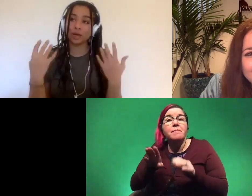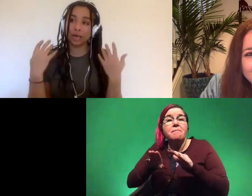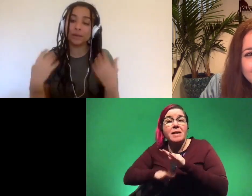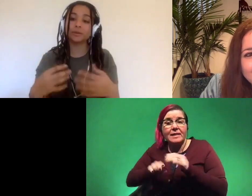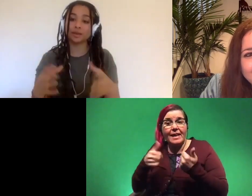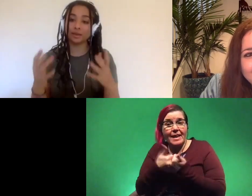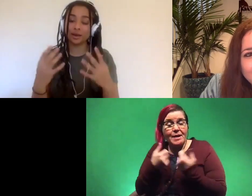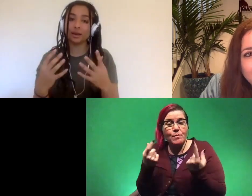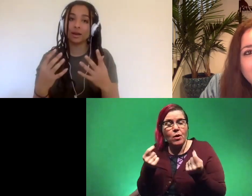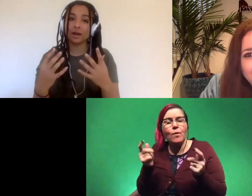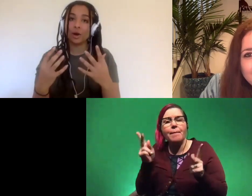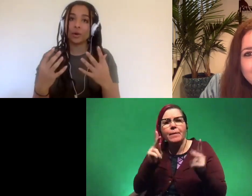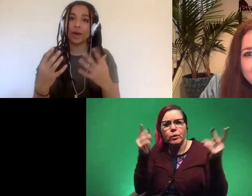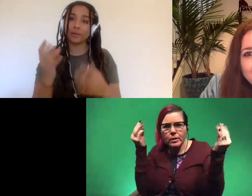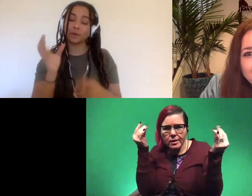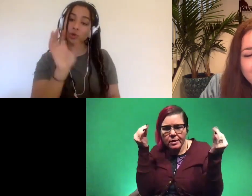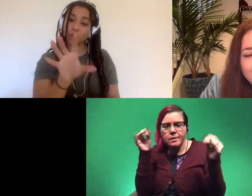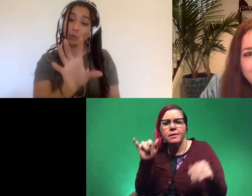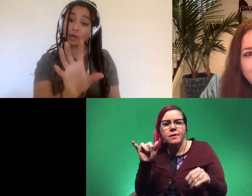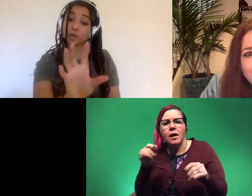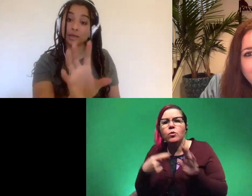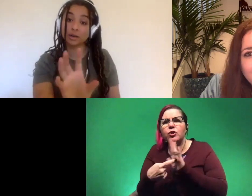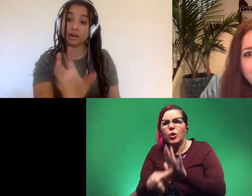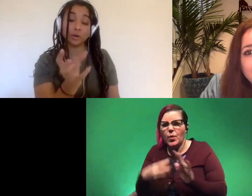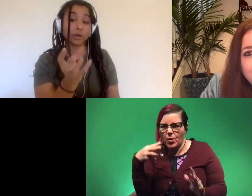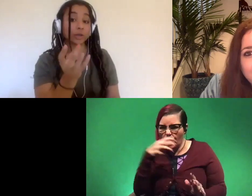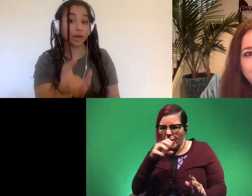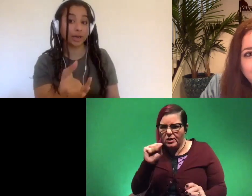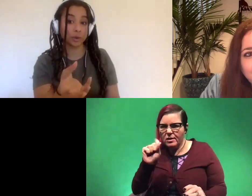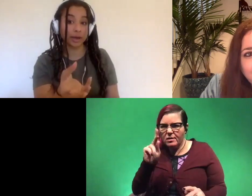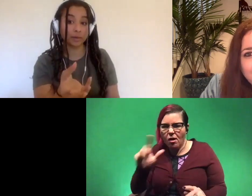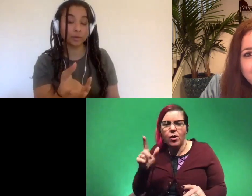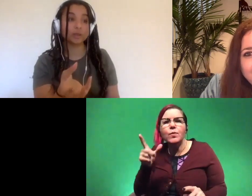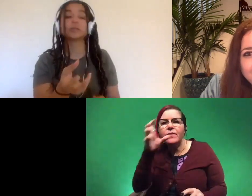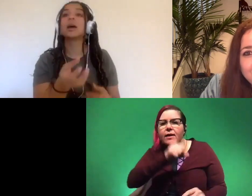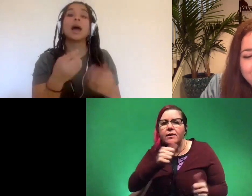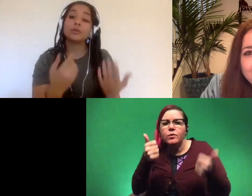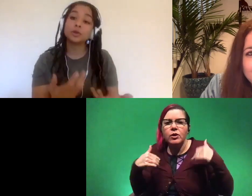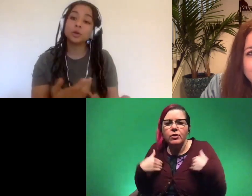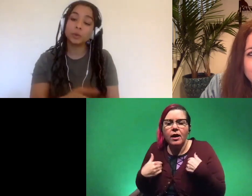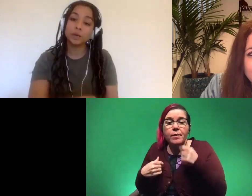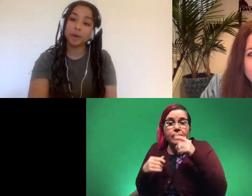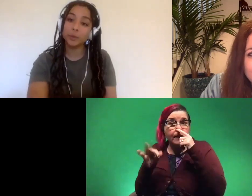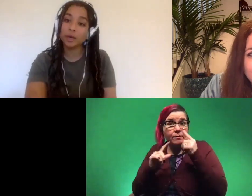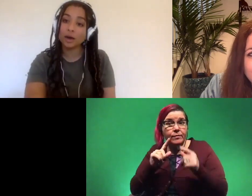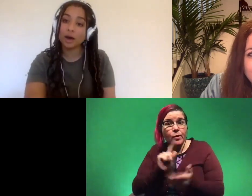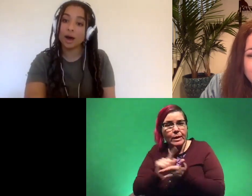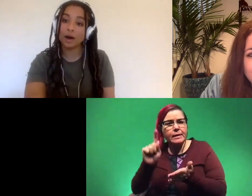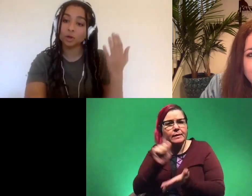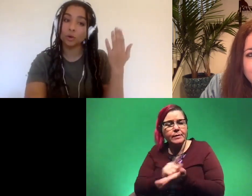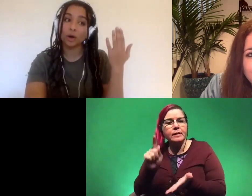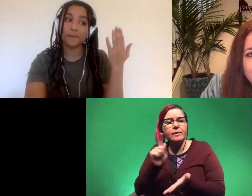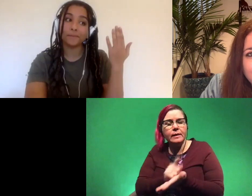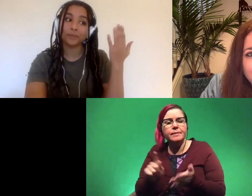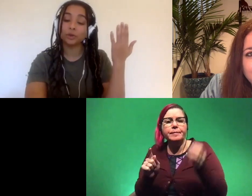game trying to get people to think okay i'm going to show you a weird looking skull and you're going to try to guess what animal it is and if you do it week by week i